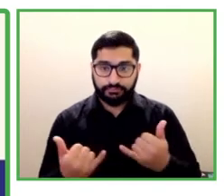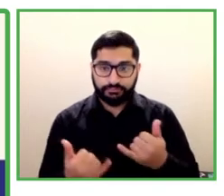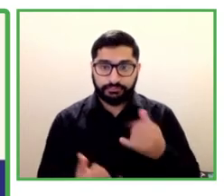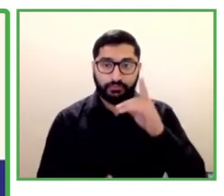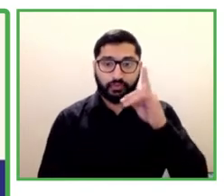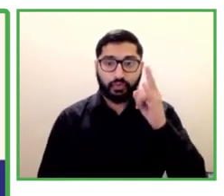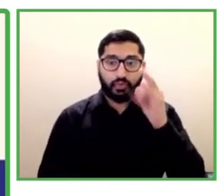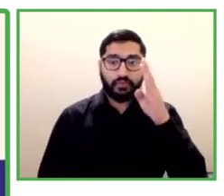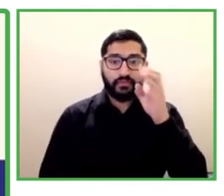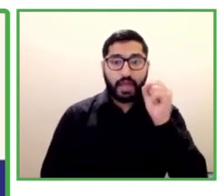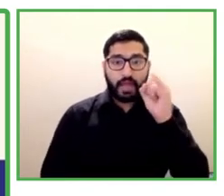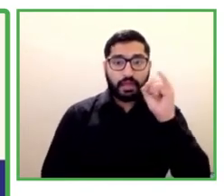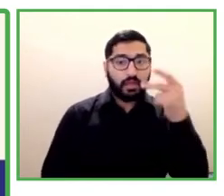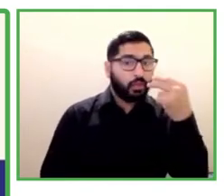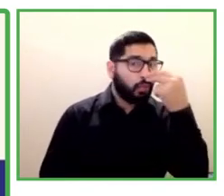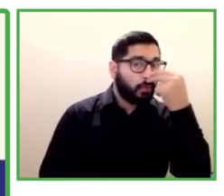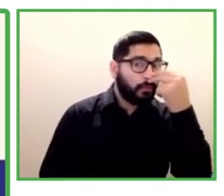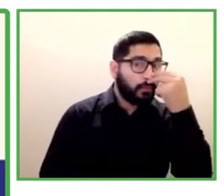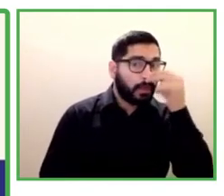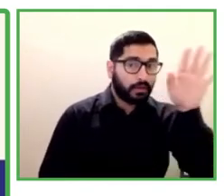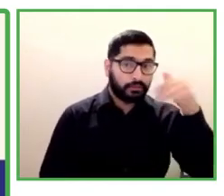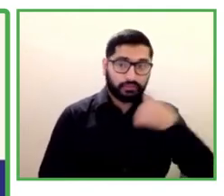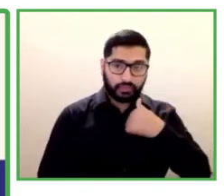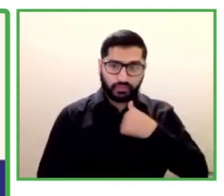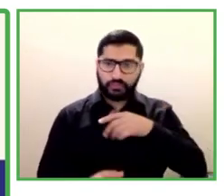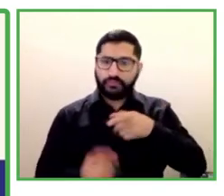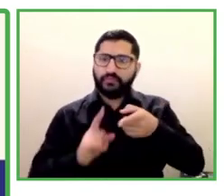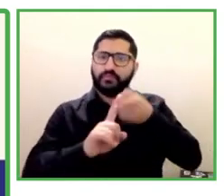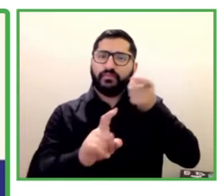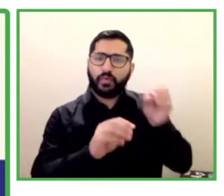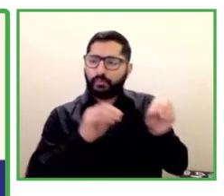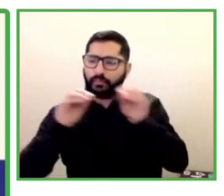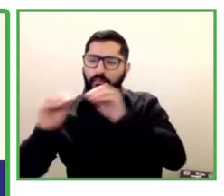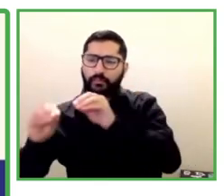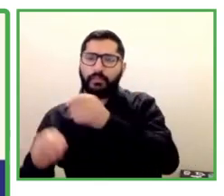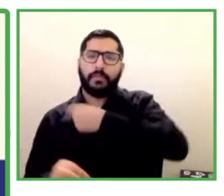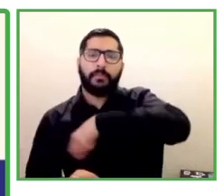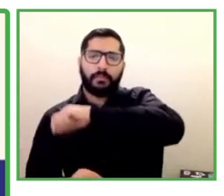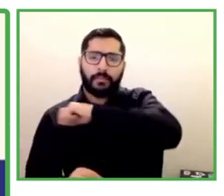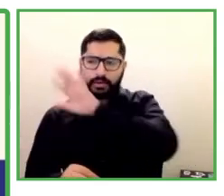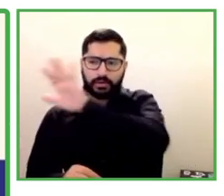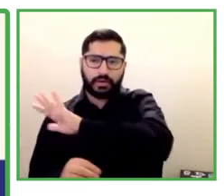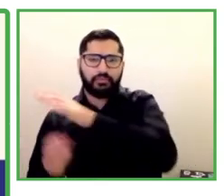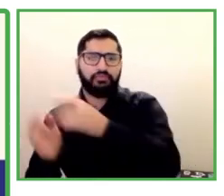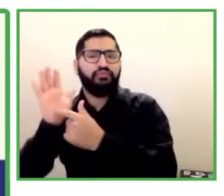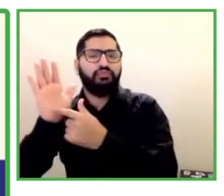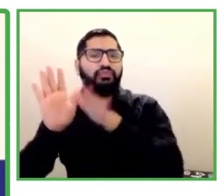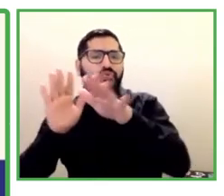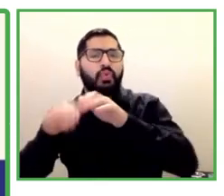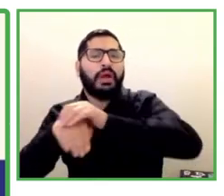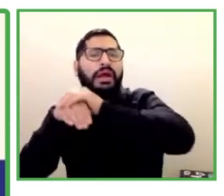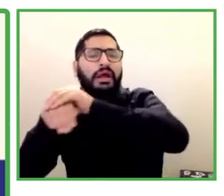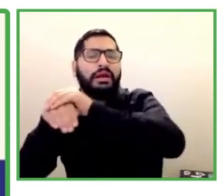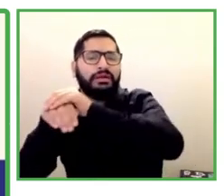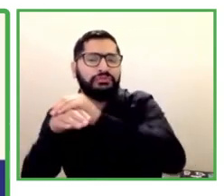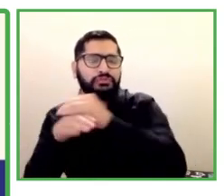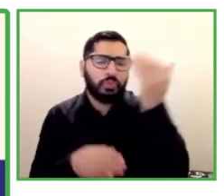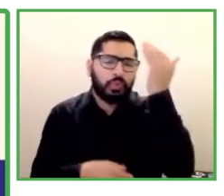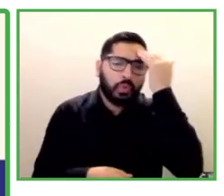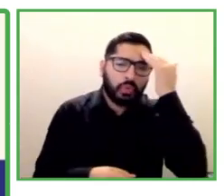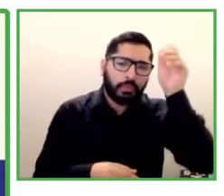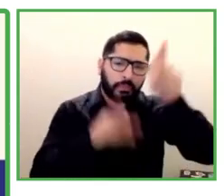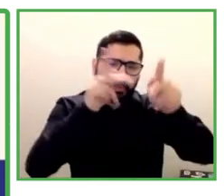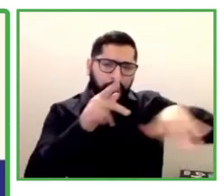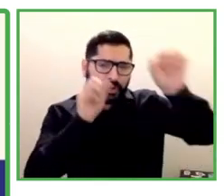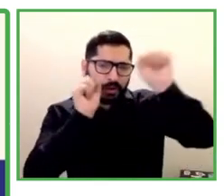Dubai, but I was in Spain until January. will present in English because I don't know any more